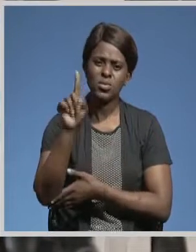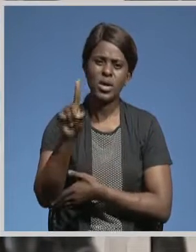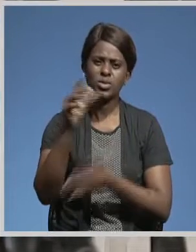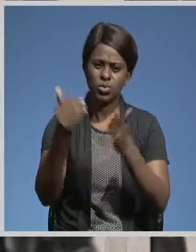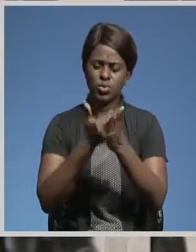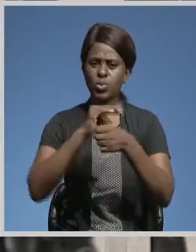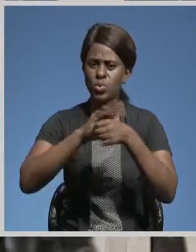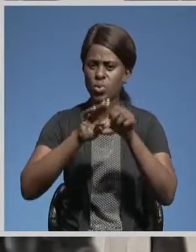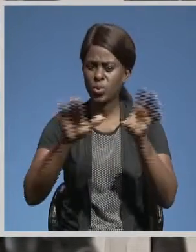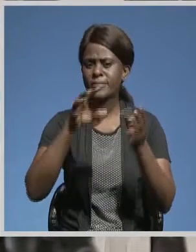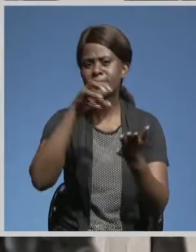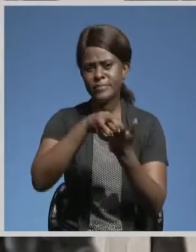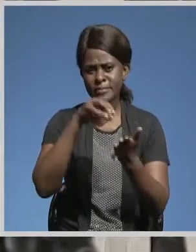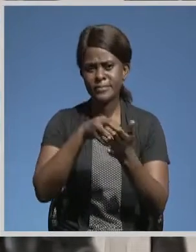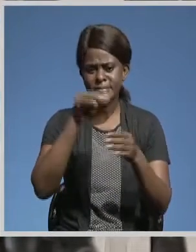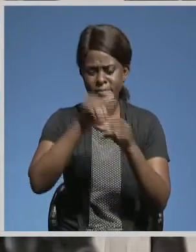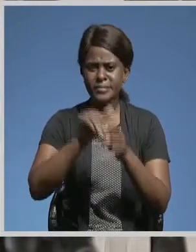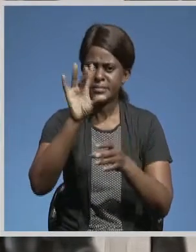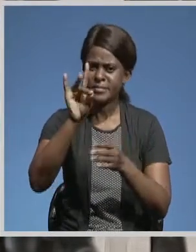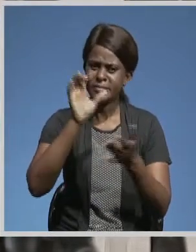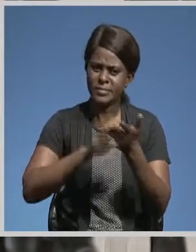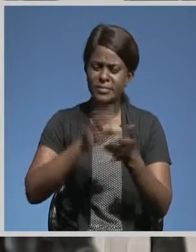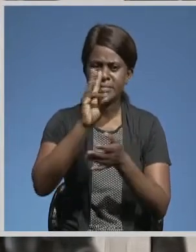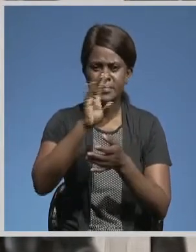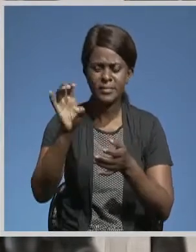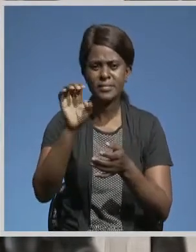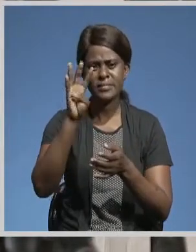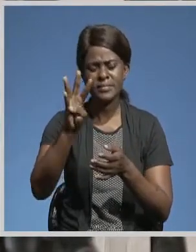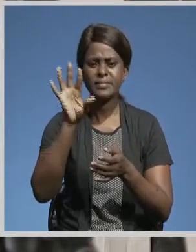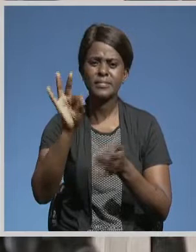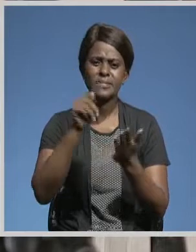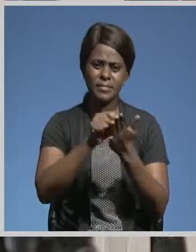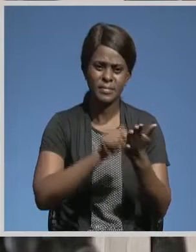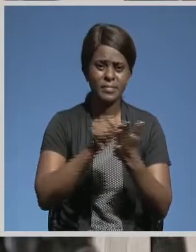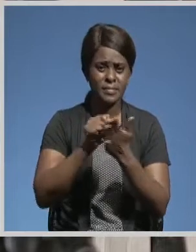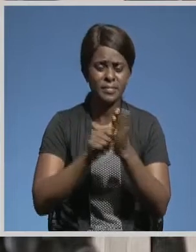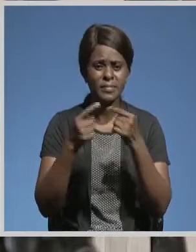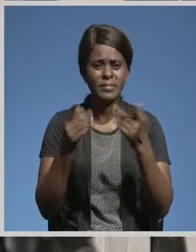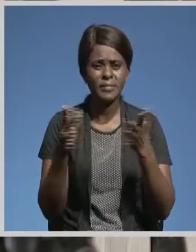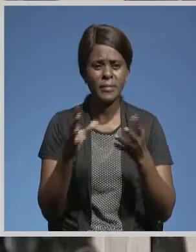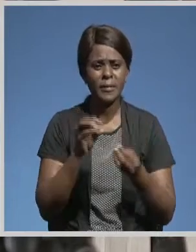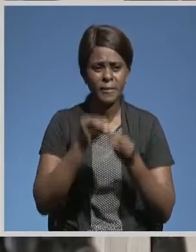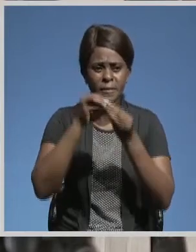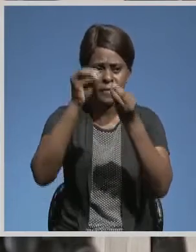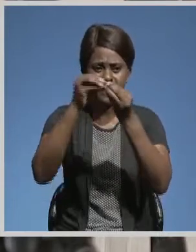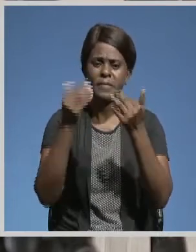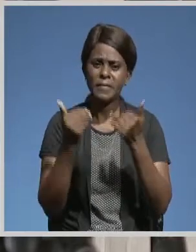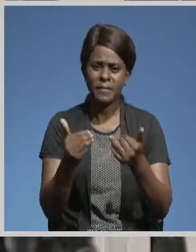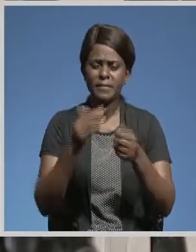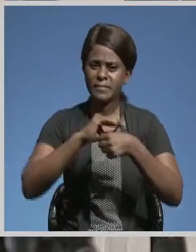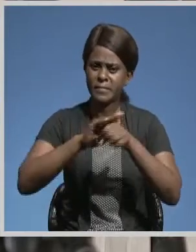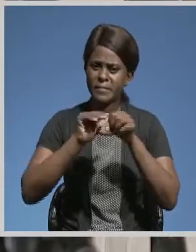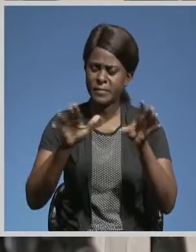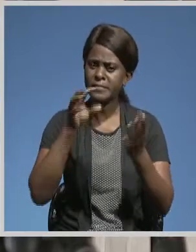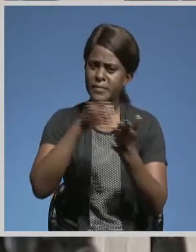COVID-19 cases out of 8,749 tests done. This brings the cumulative number of COVID